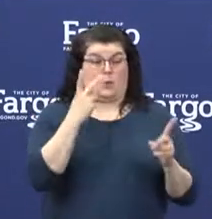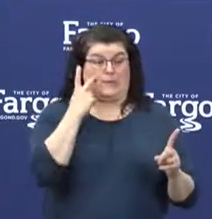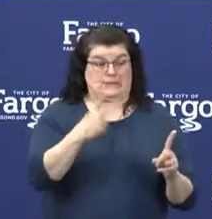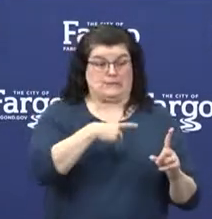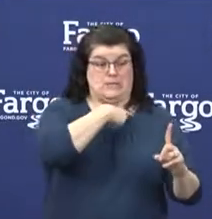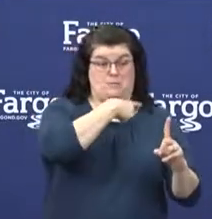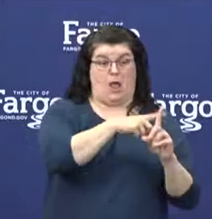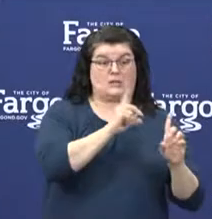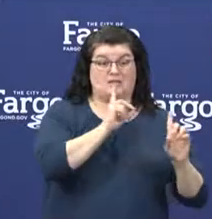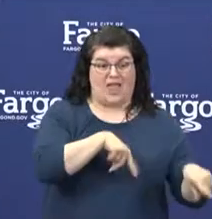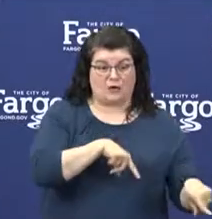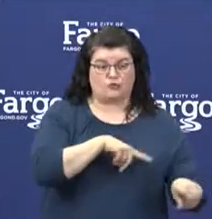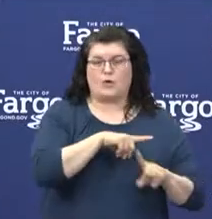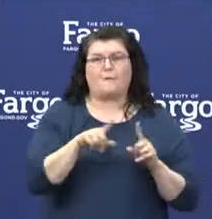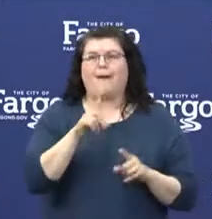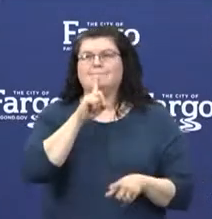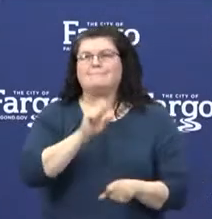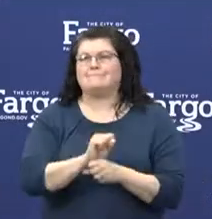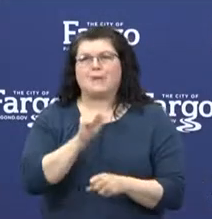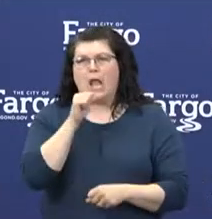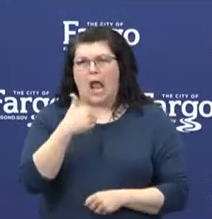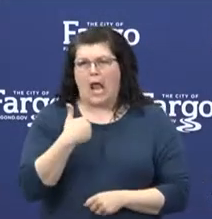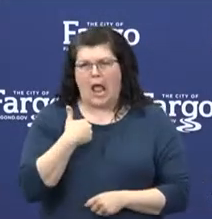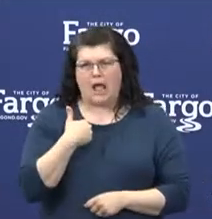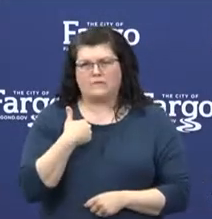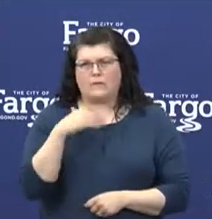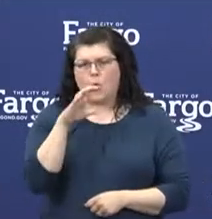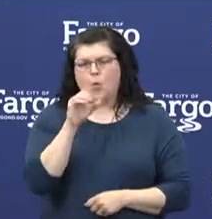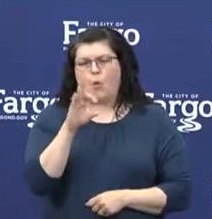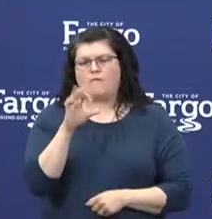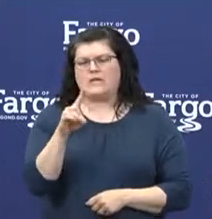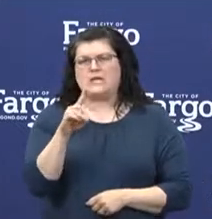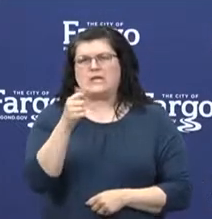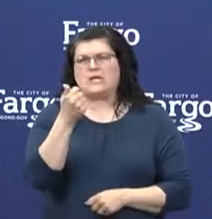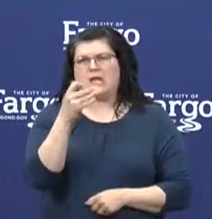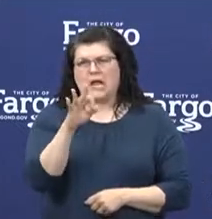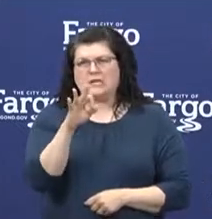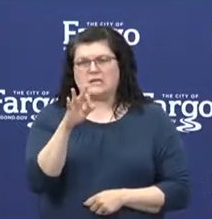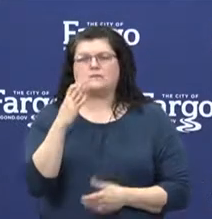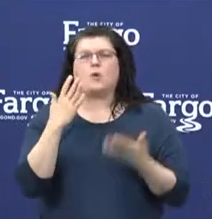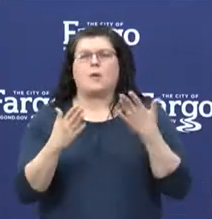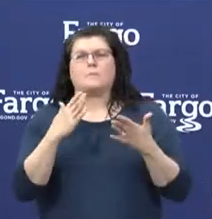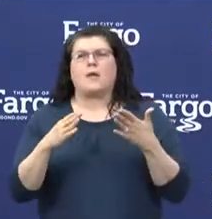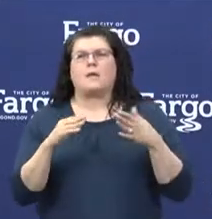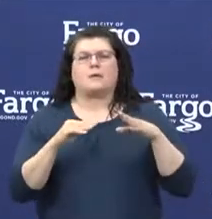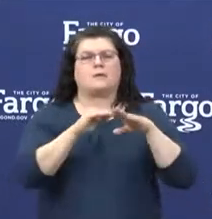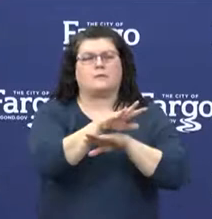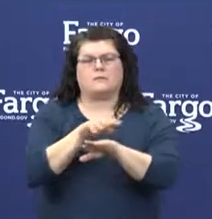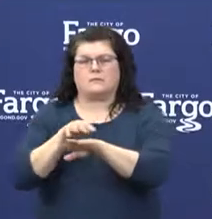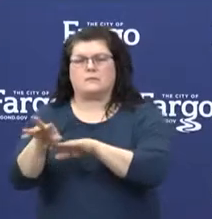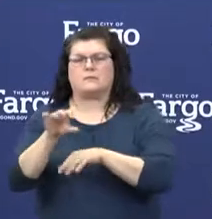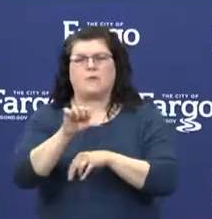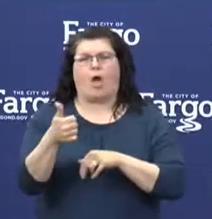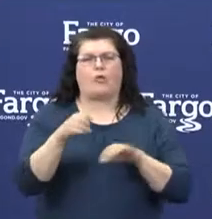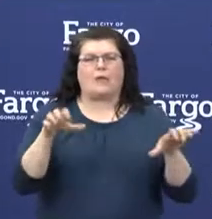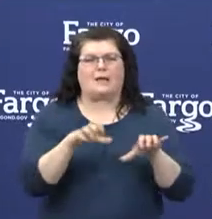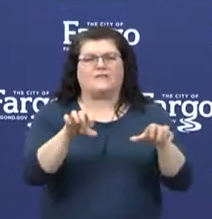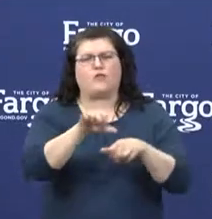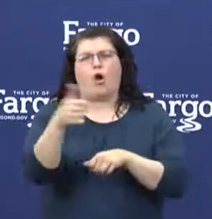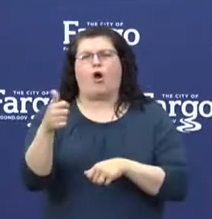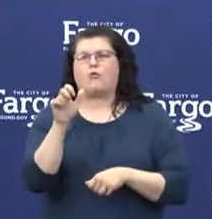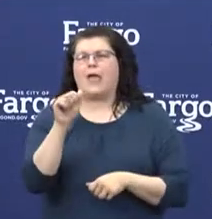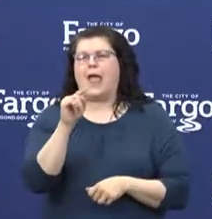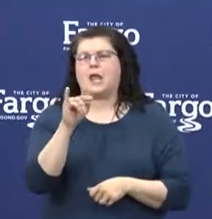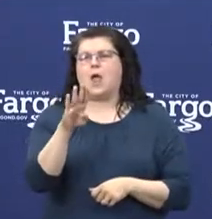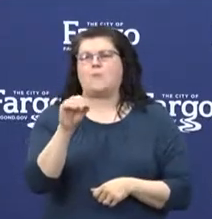positive even though you don't have the disease. And that could be due to cross reactivity to other viral antibodies. A